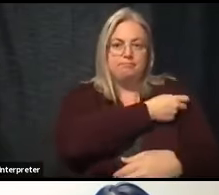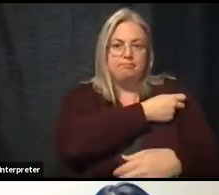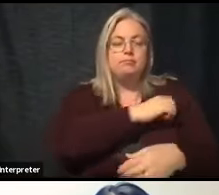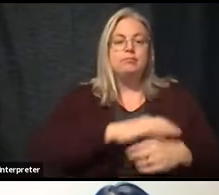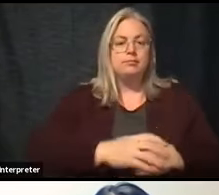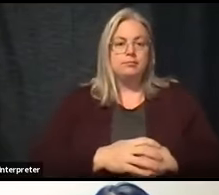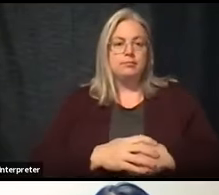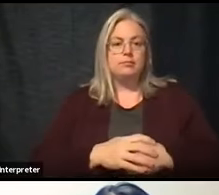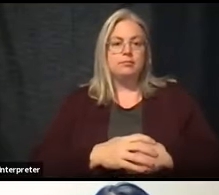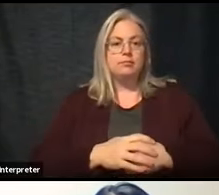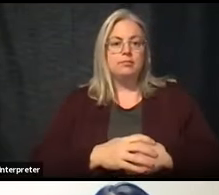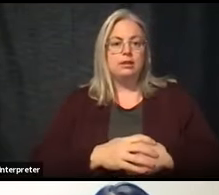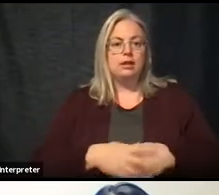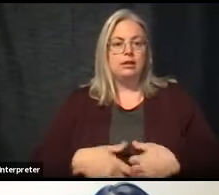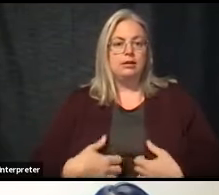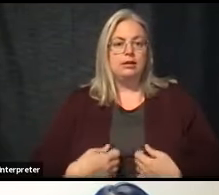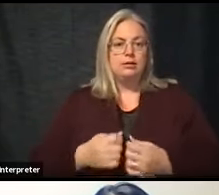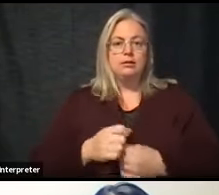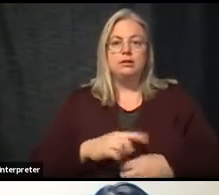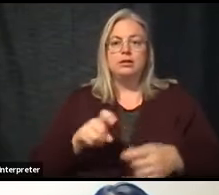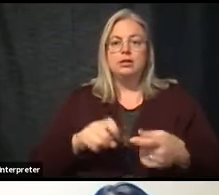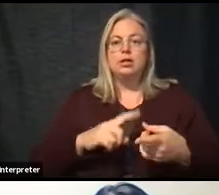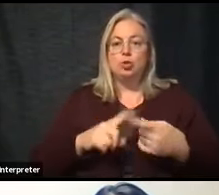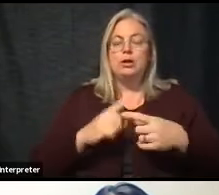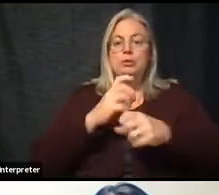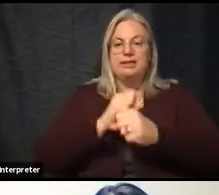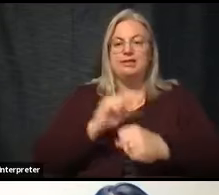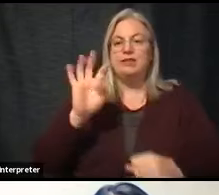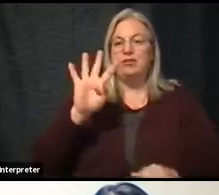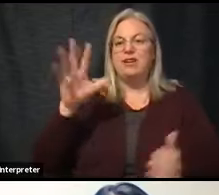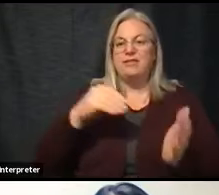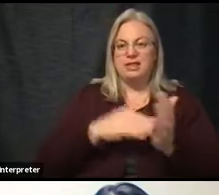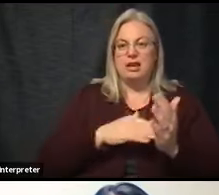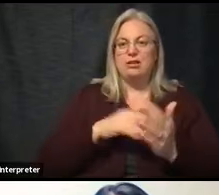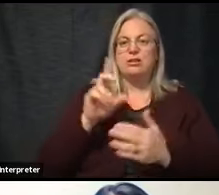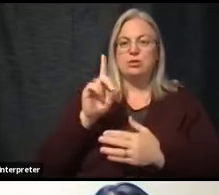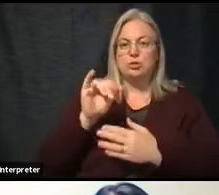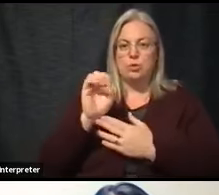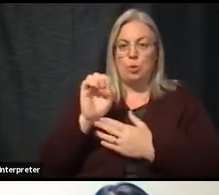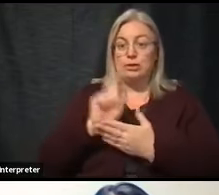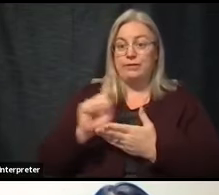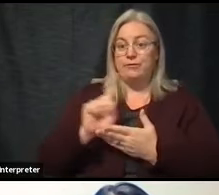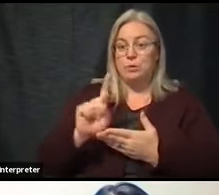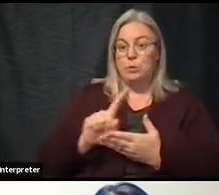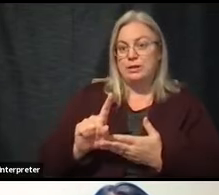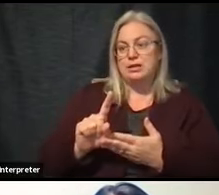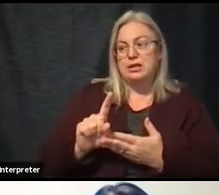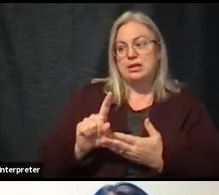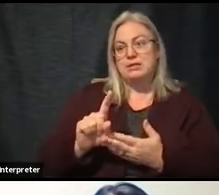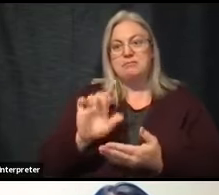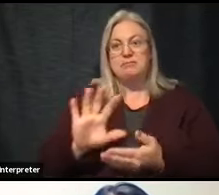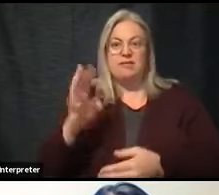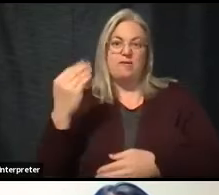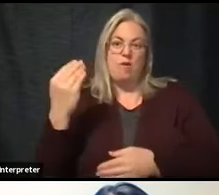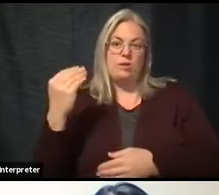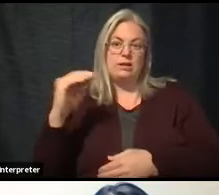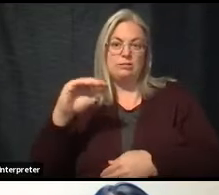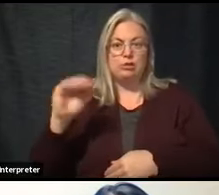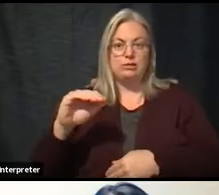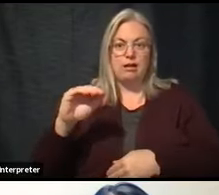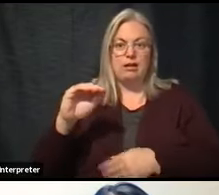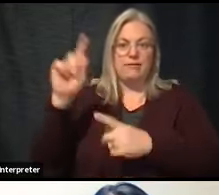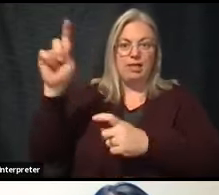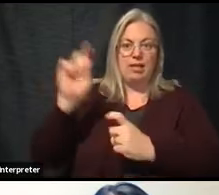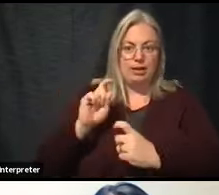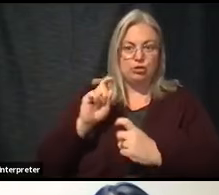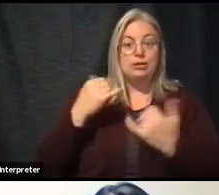getting, when the state was receiving 45,000 doses a week, just about 14% of the allocation. Now